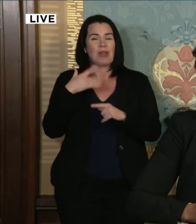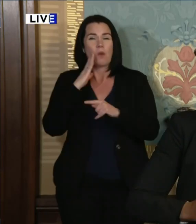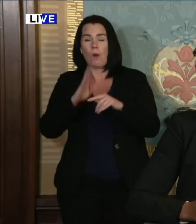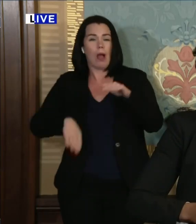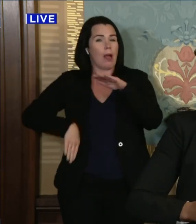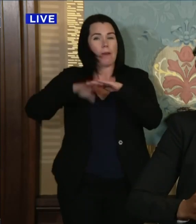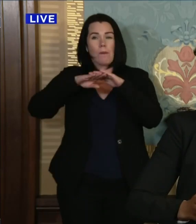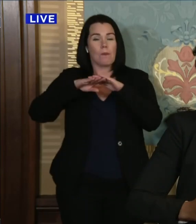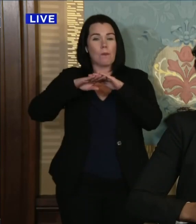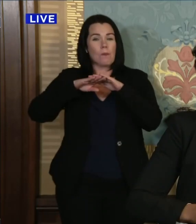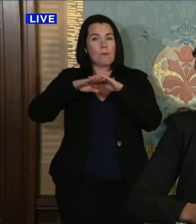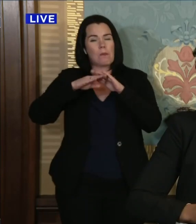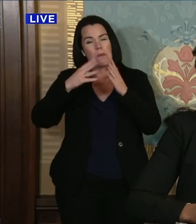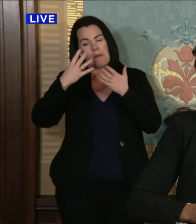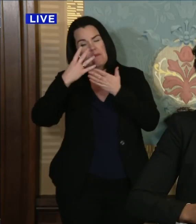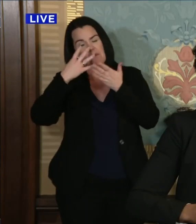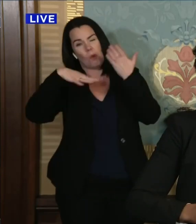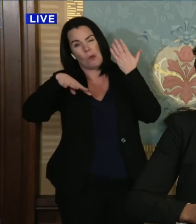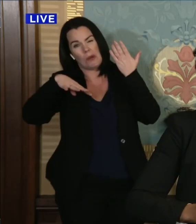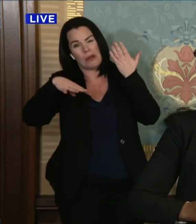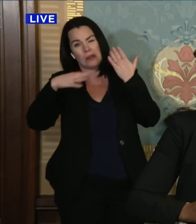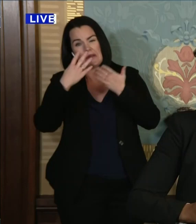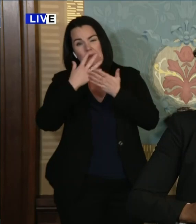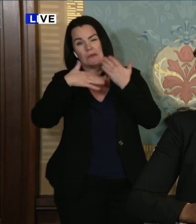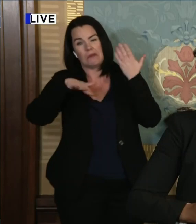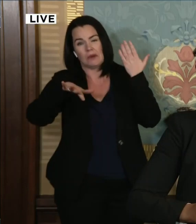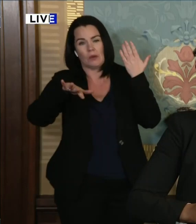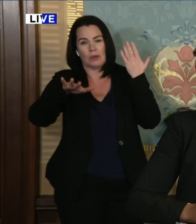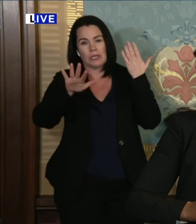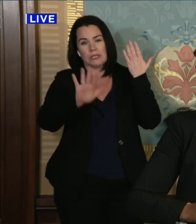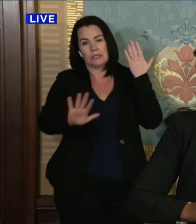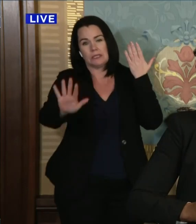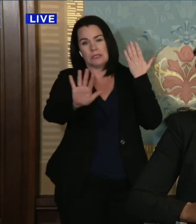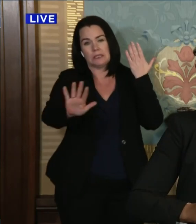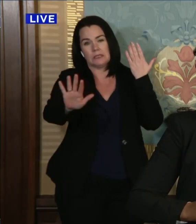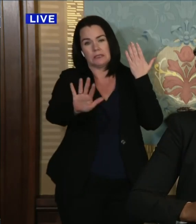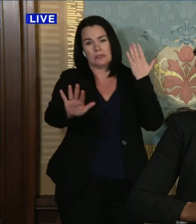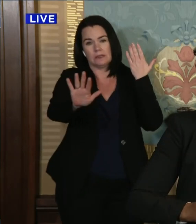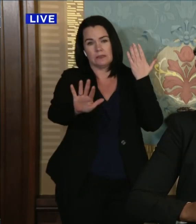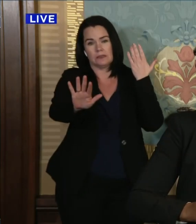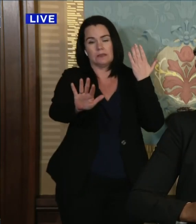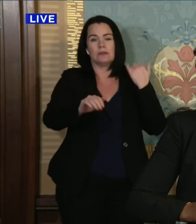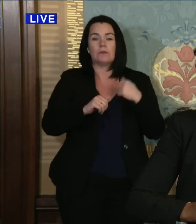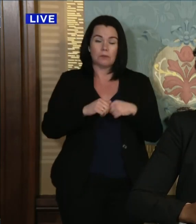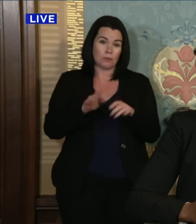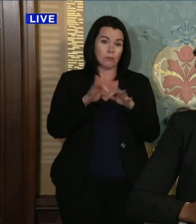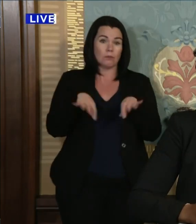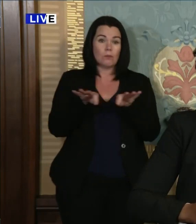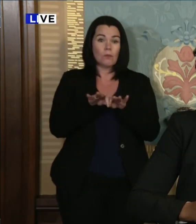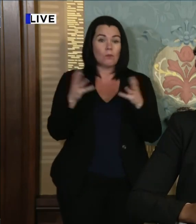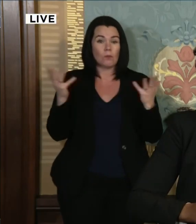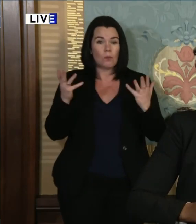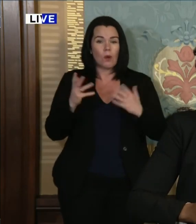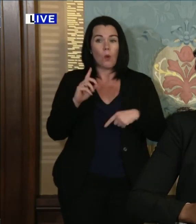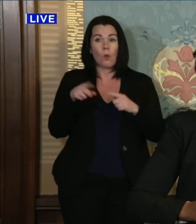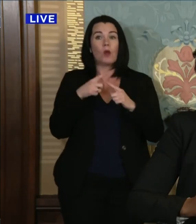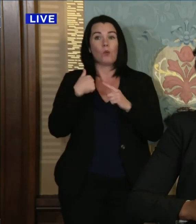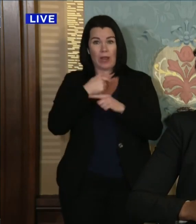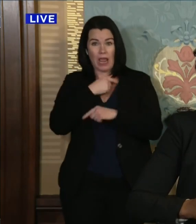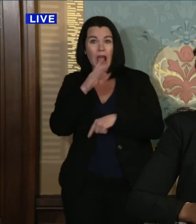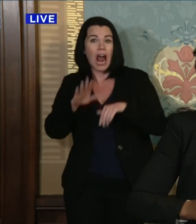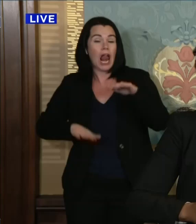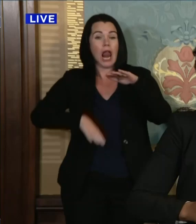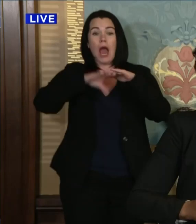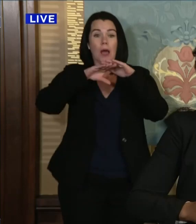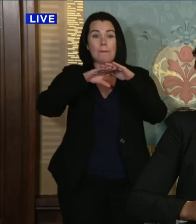from four to five weeks. But what's important to note is that even when we hit that apex, even when we start coming down, there will